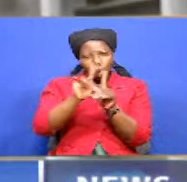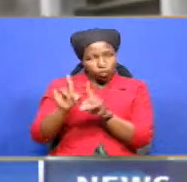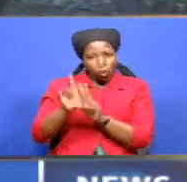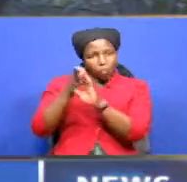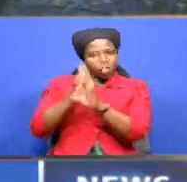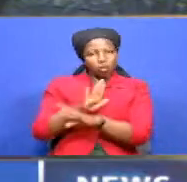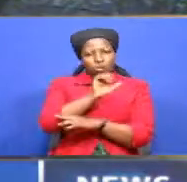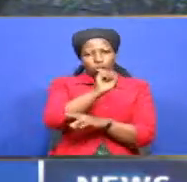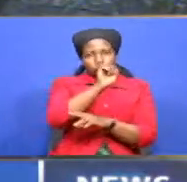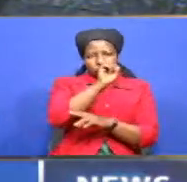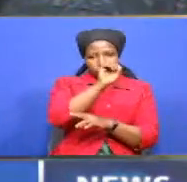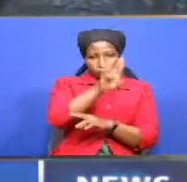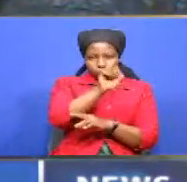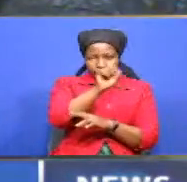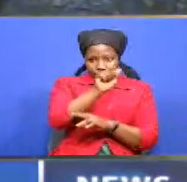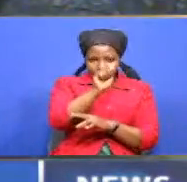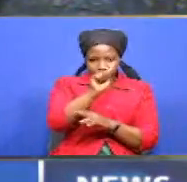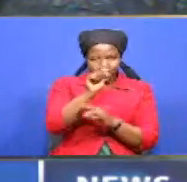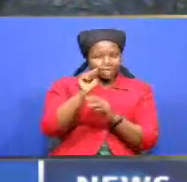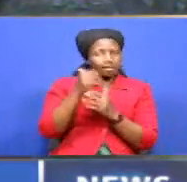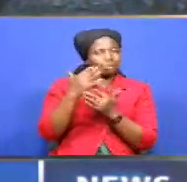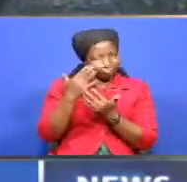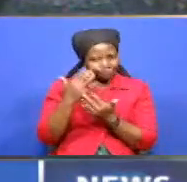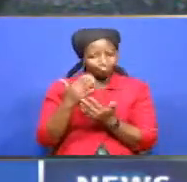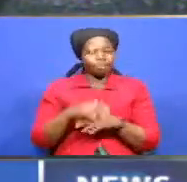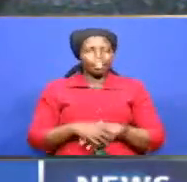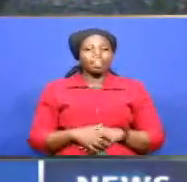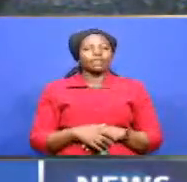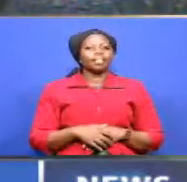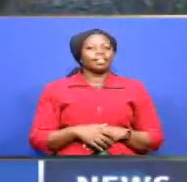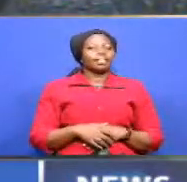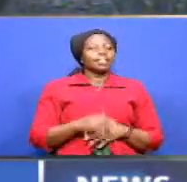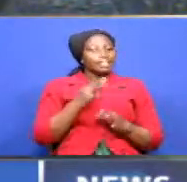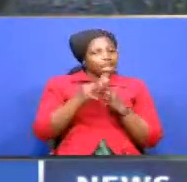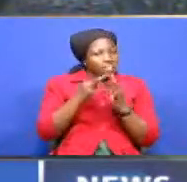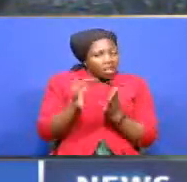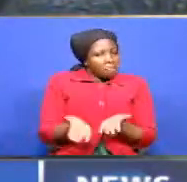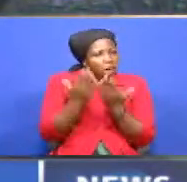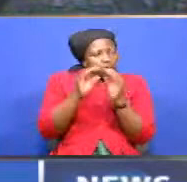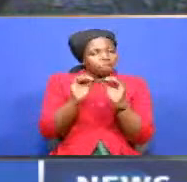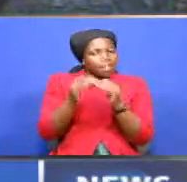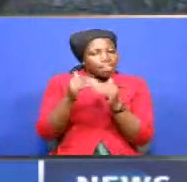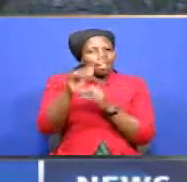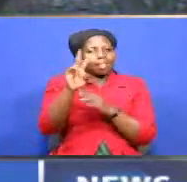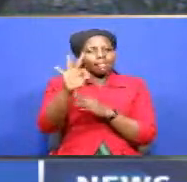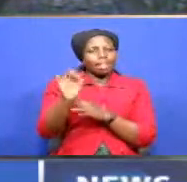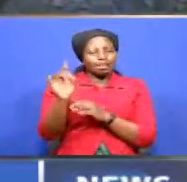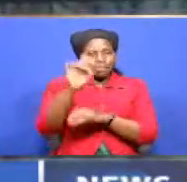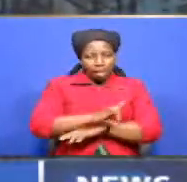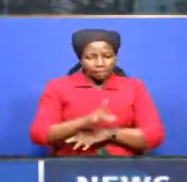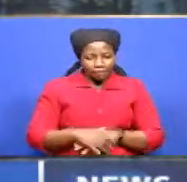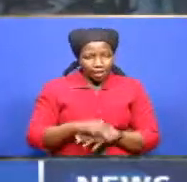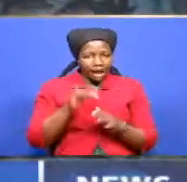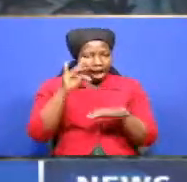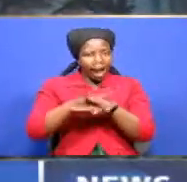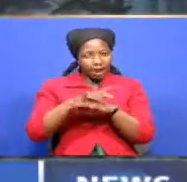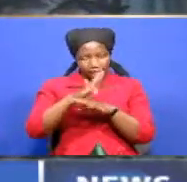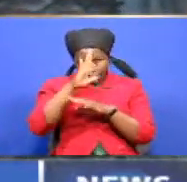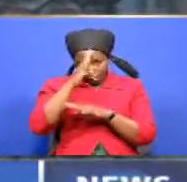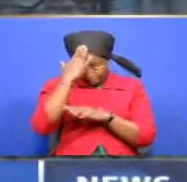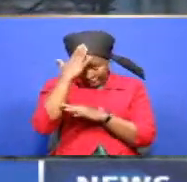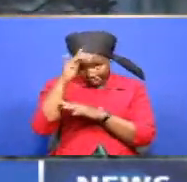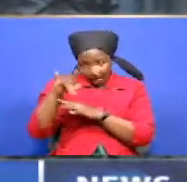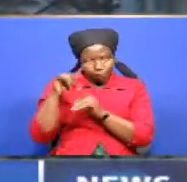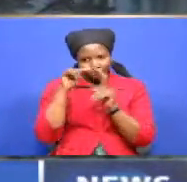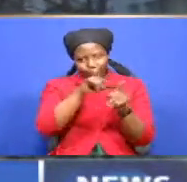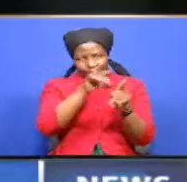Agency if it does not make substantive improvements in the next 30 days. Early on Monday Trump attacked the World Health Organization calling